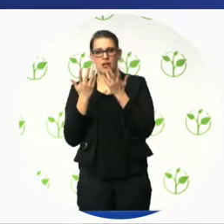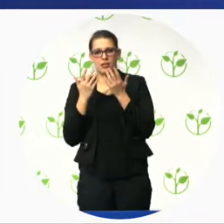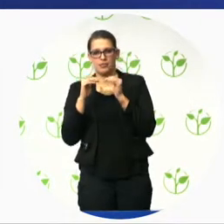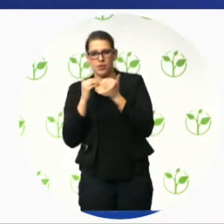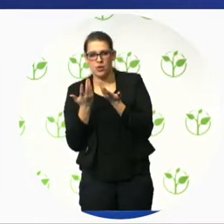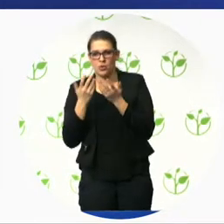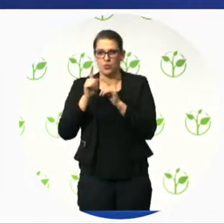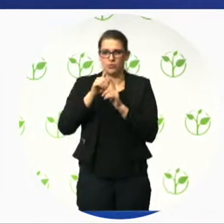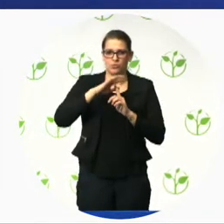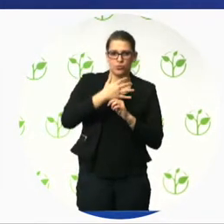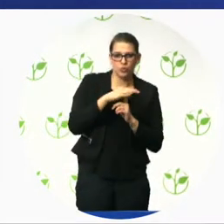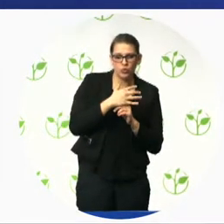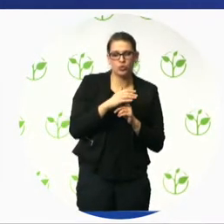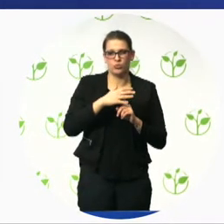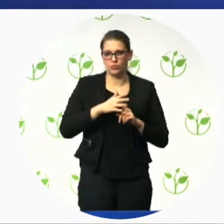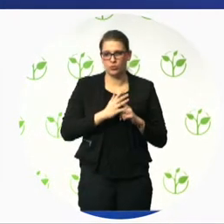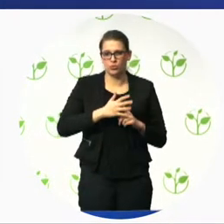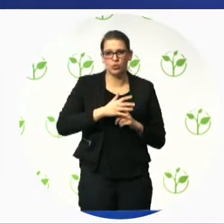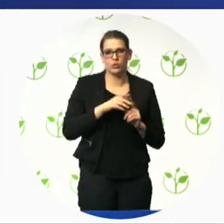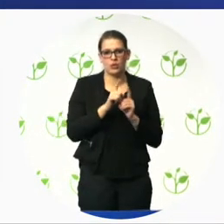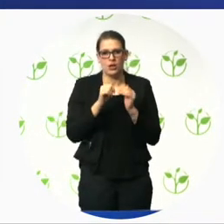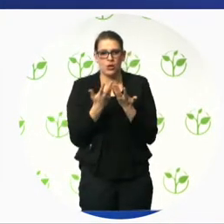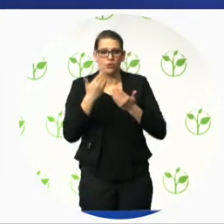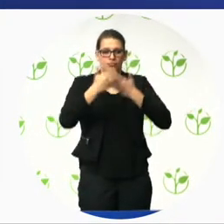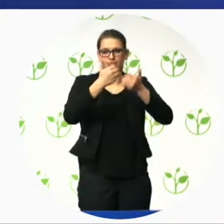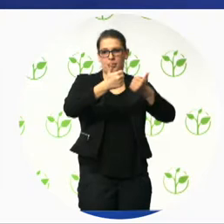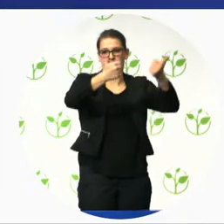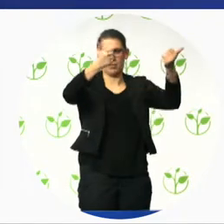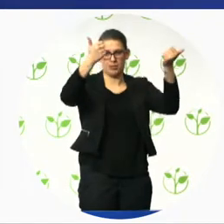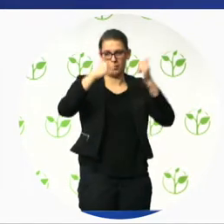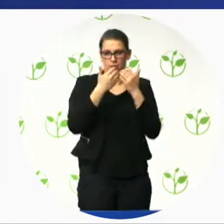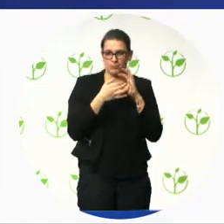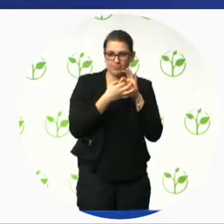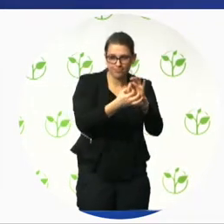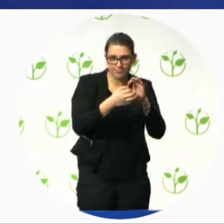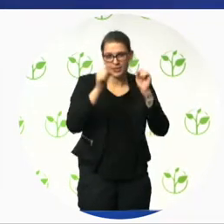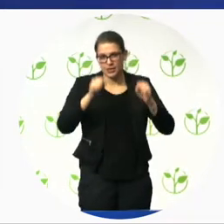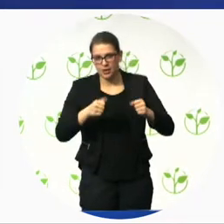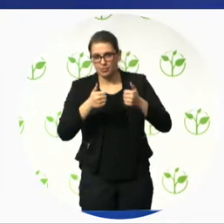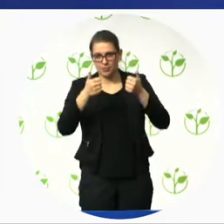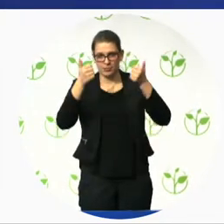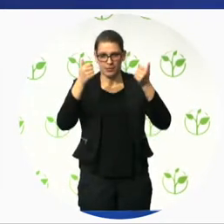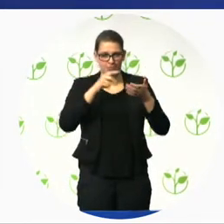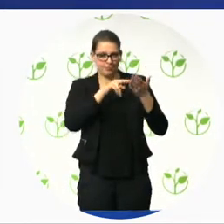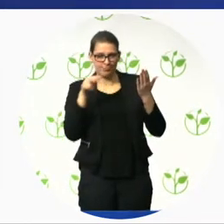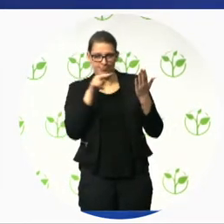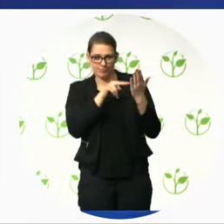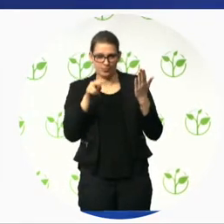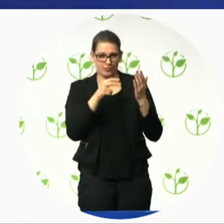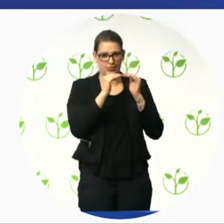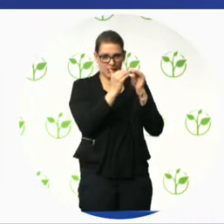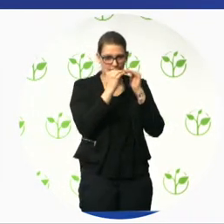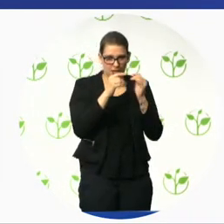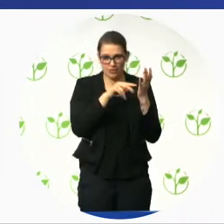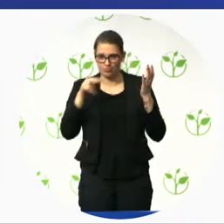accessibility. Thank you. Thank you. Thank you, Ima. The services for the blind is not really